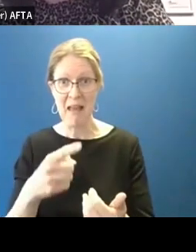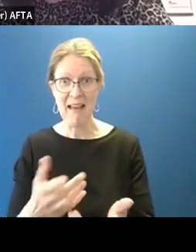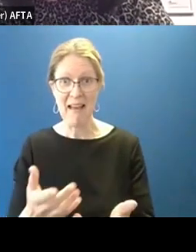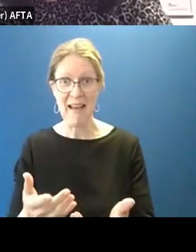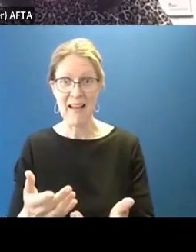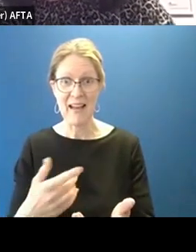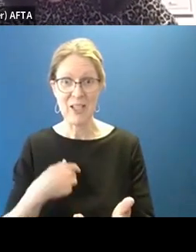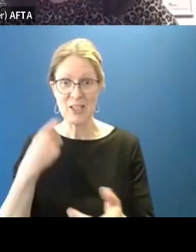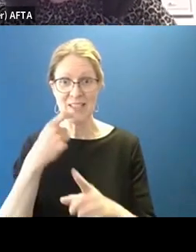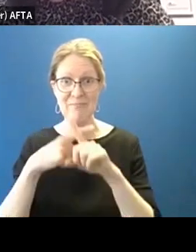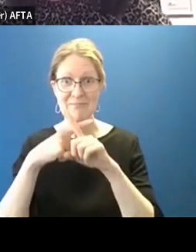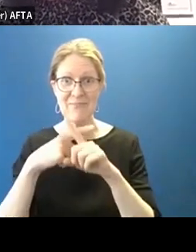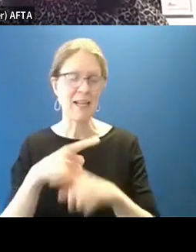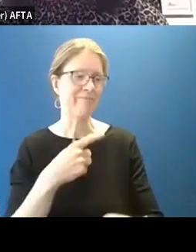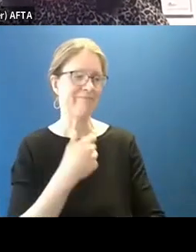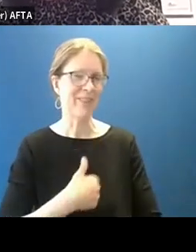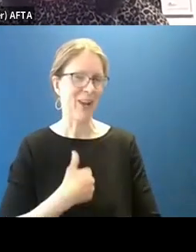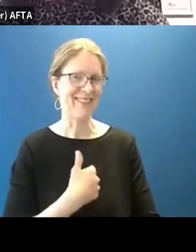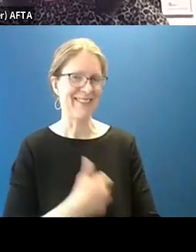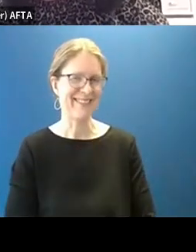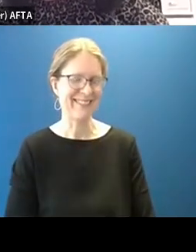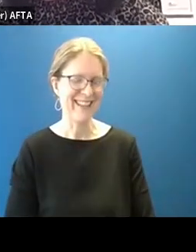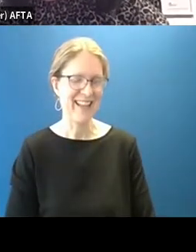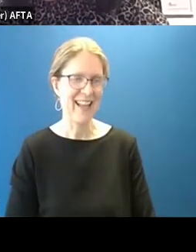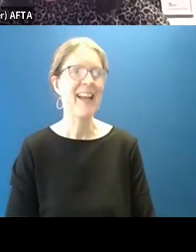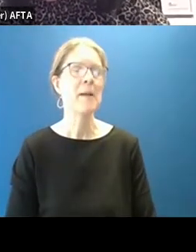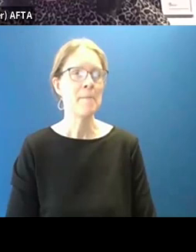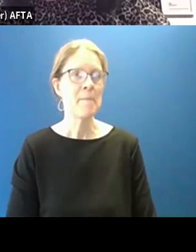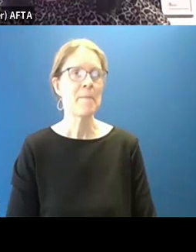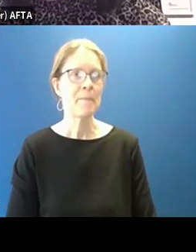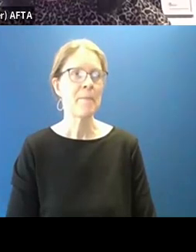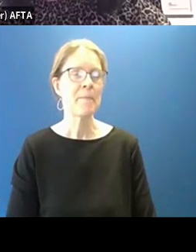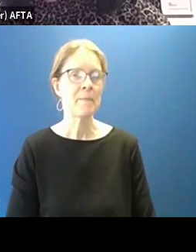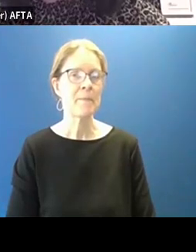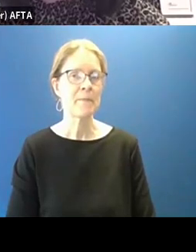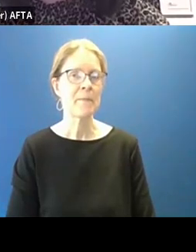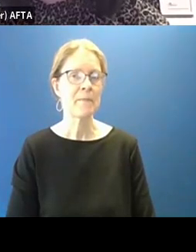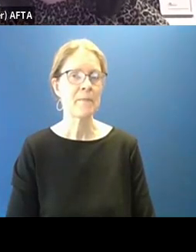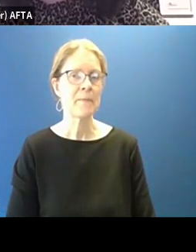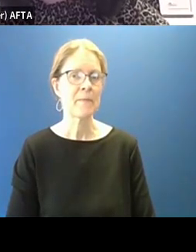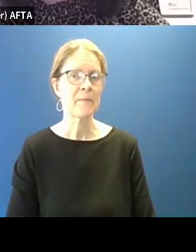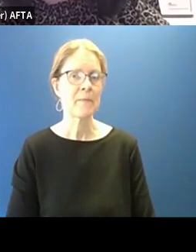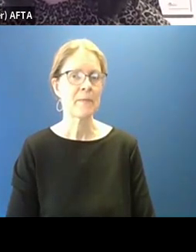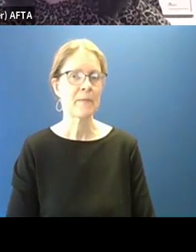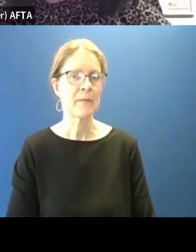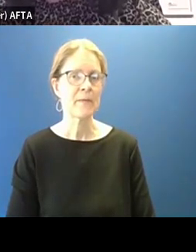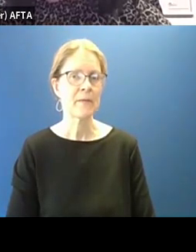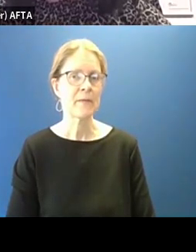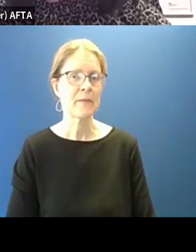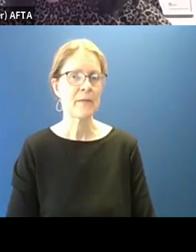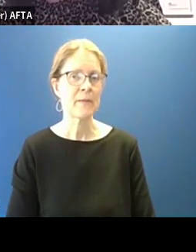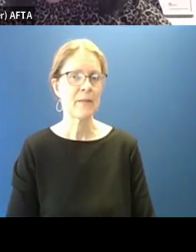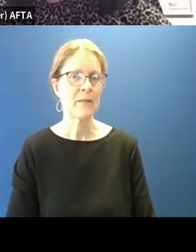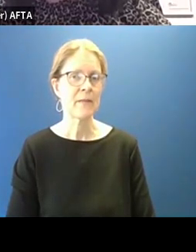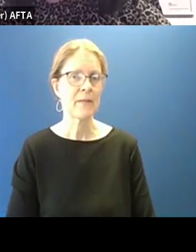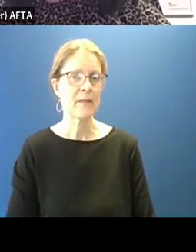muted yourself back. Yeah, sorry. I mean, I think this is where, first I would say, y'all on this call are